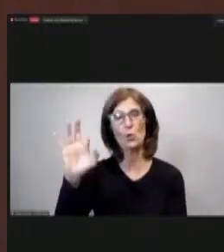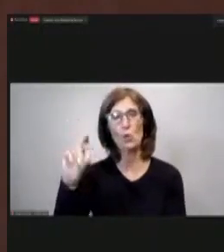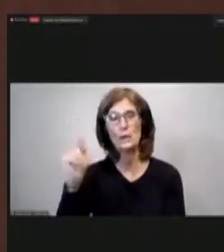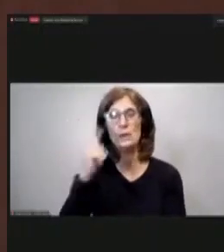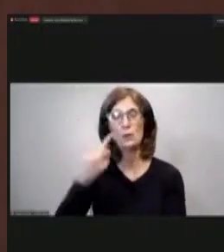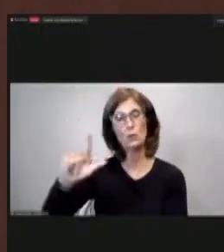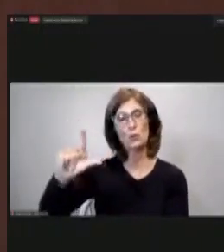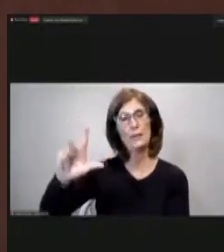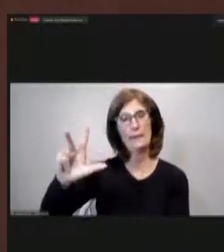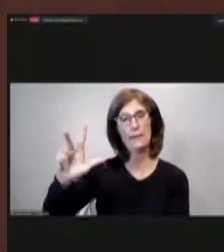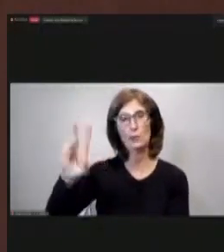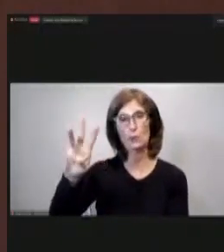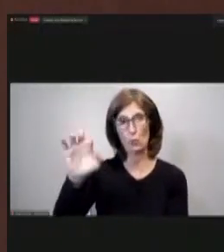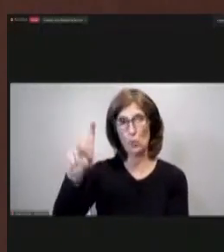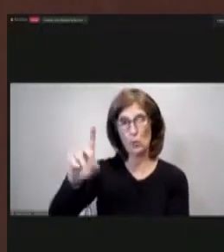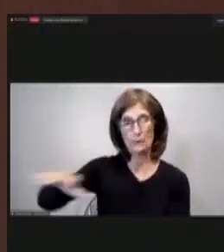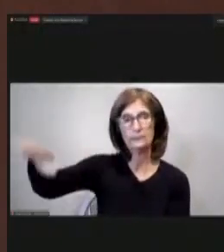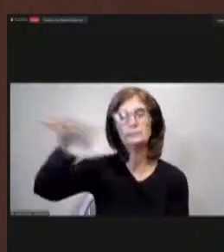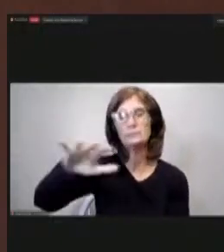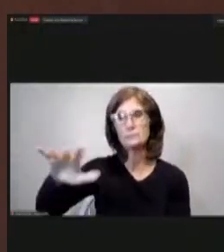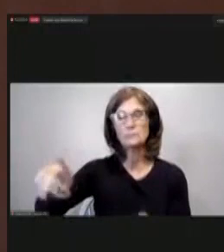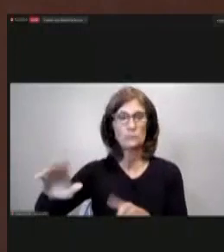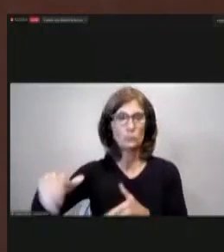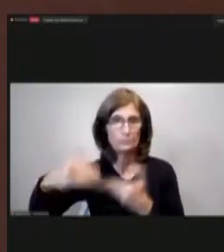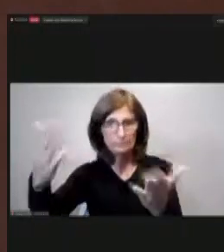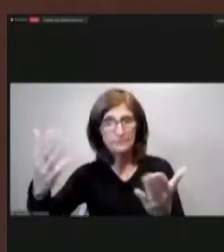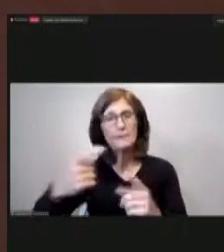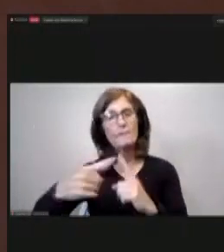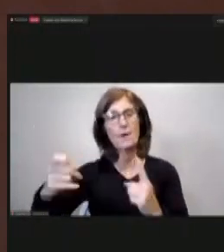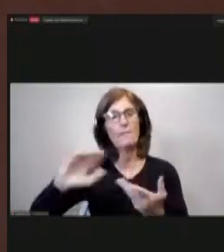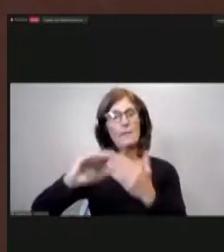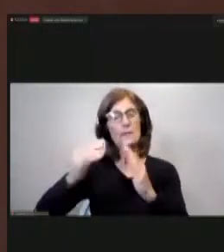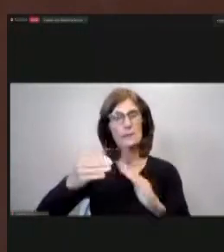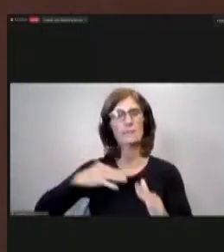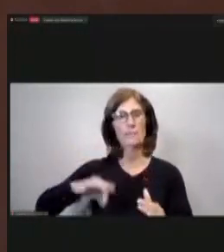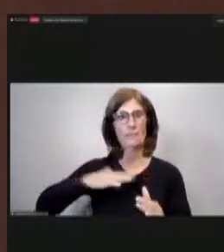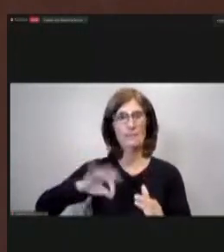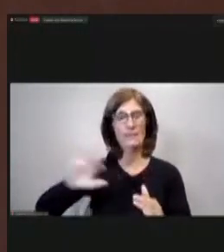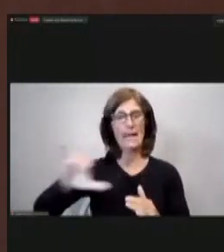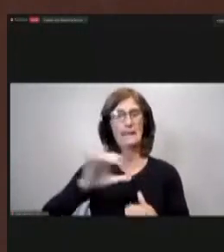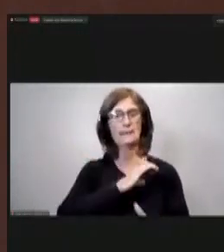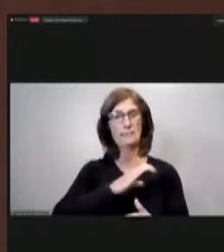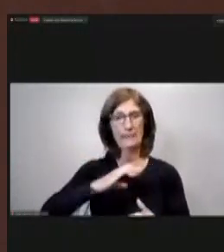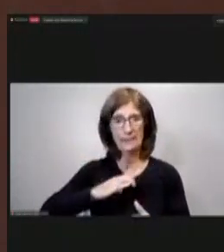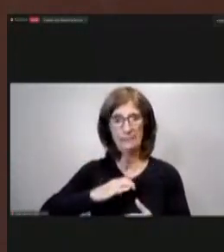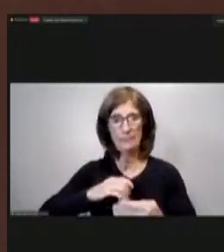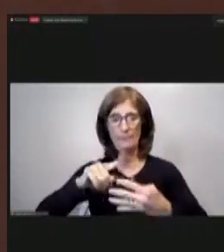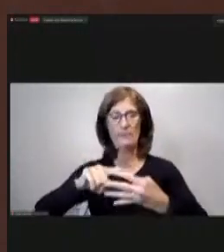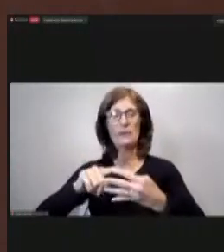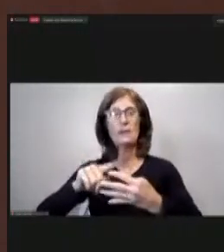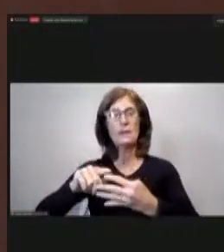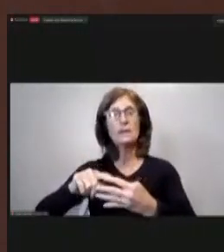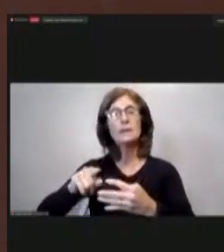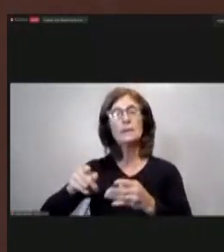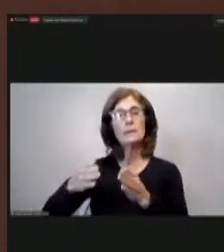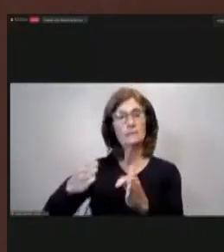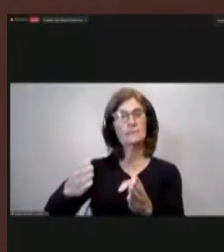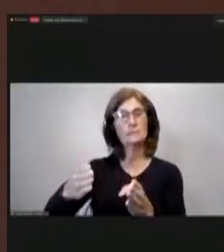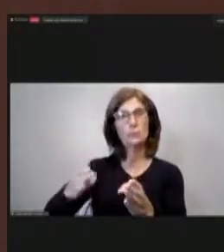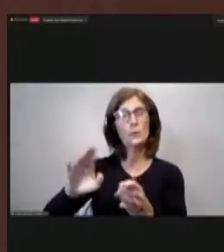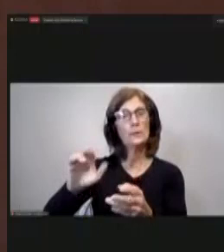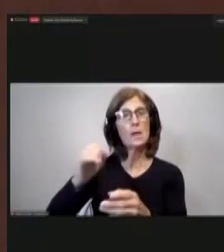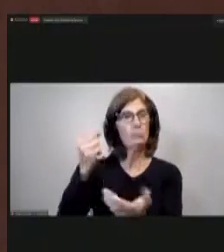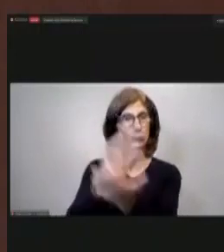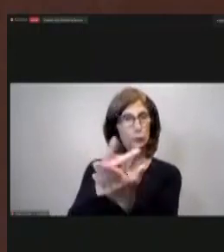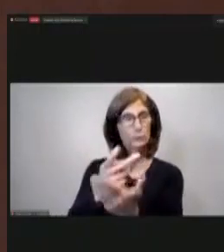city of pittsburgh as per recommendation by the city of pittsburgh addressing committee the following street name was approved by cpac in june of